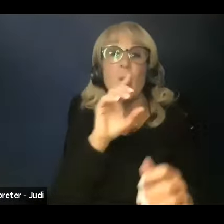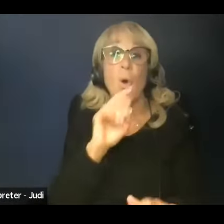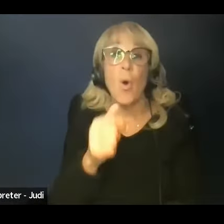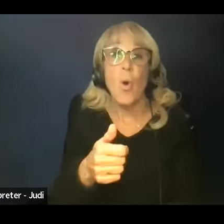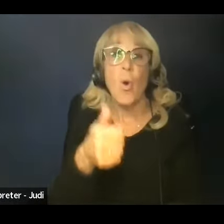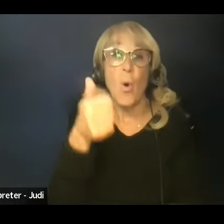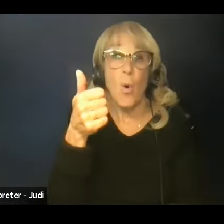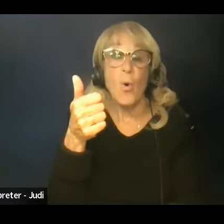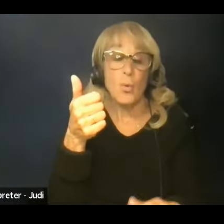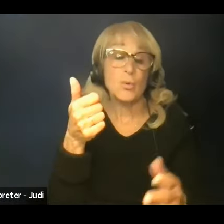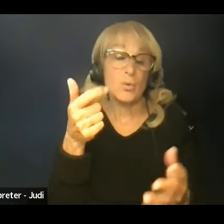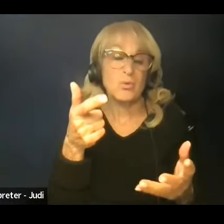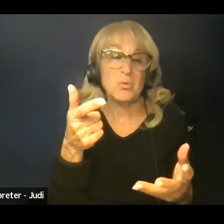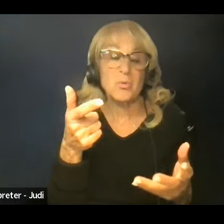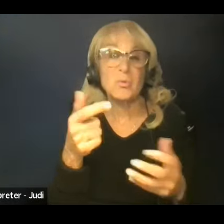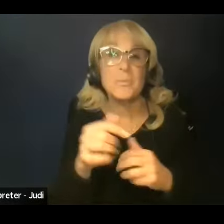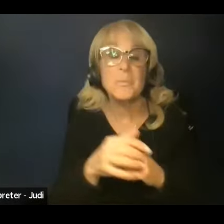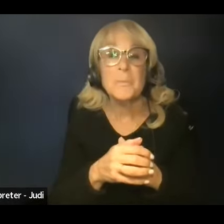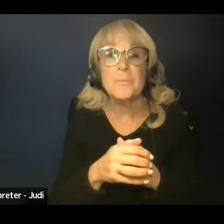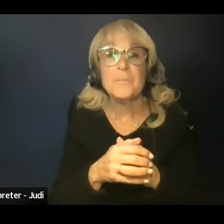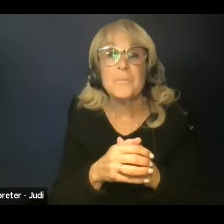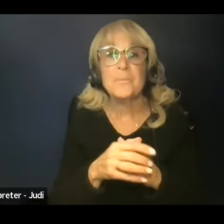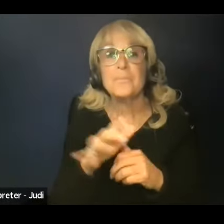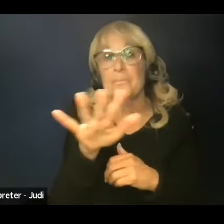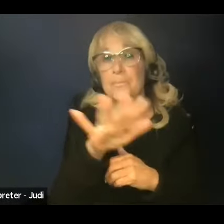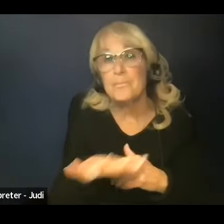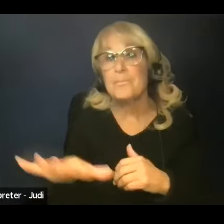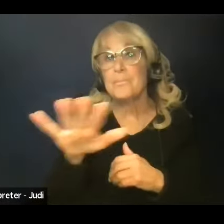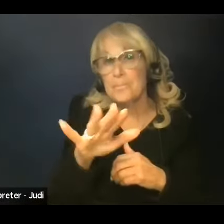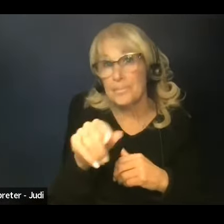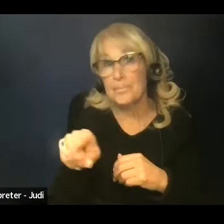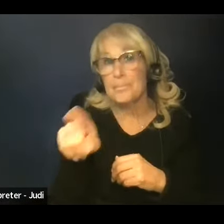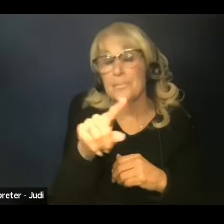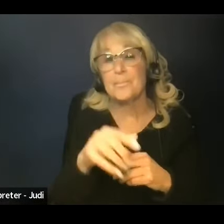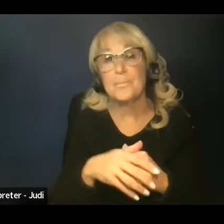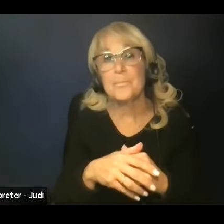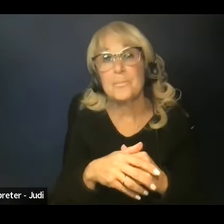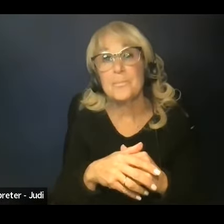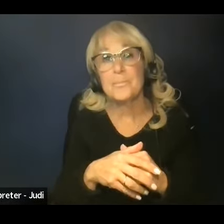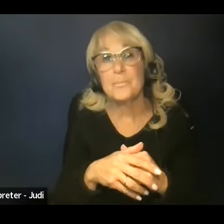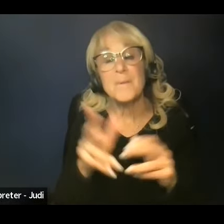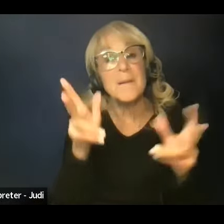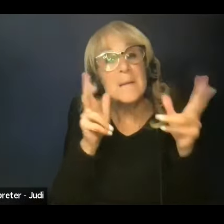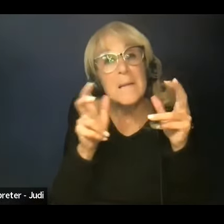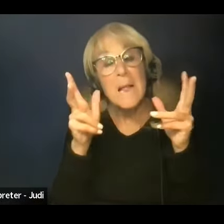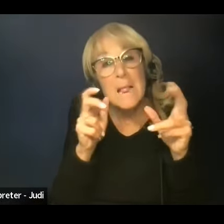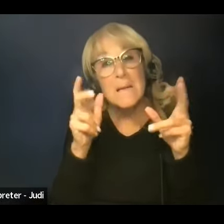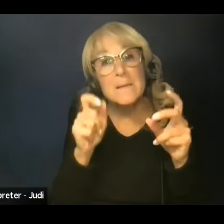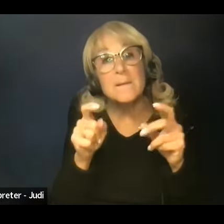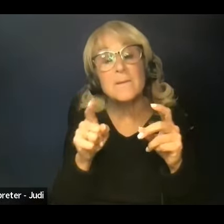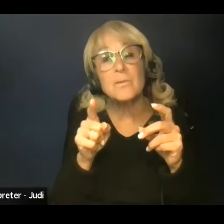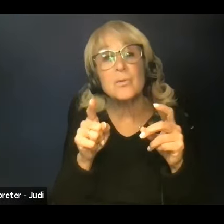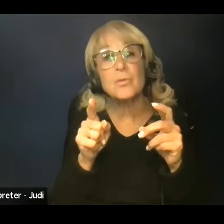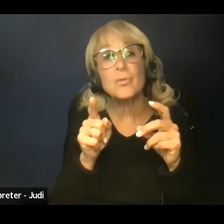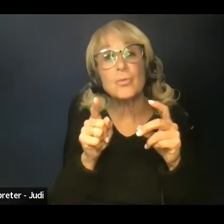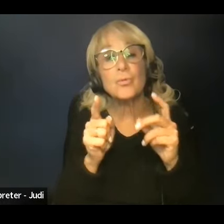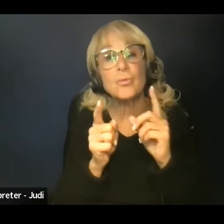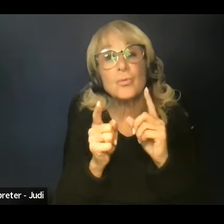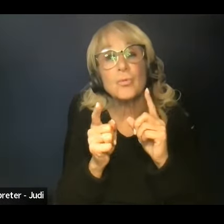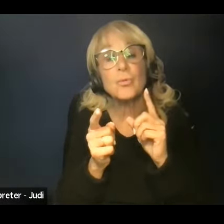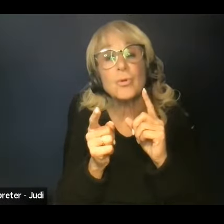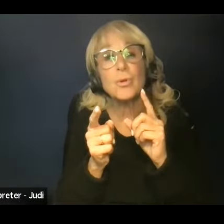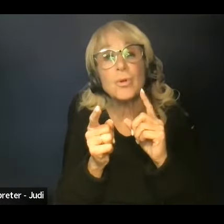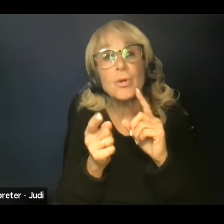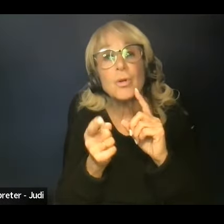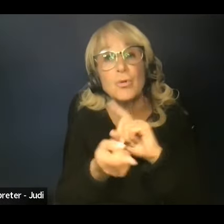age gap. They were instrumental to these listening sessions to be able to translate and get these